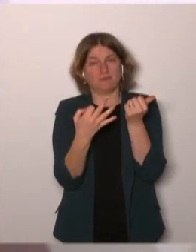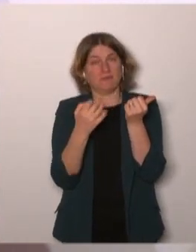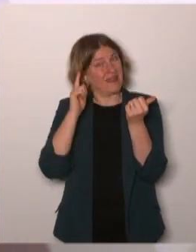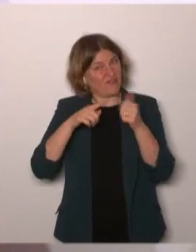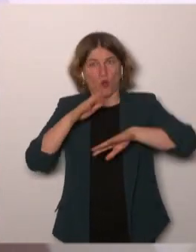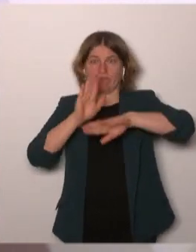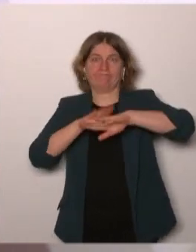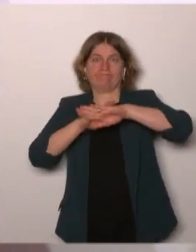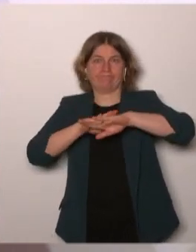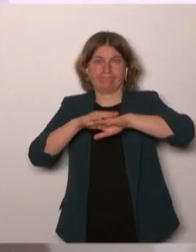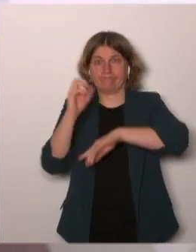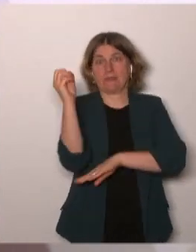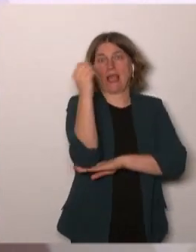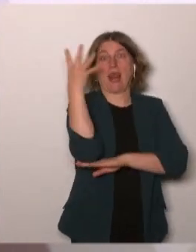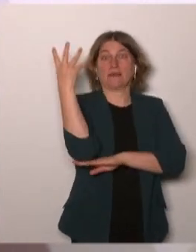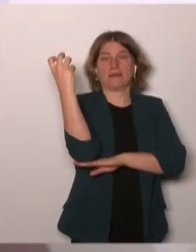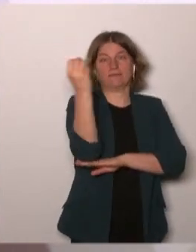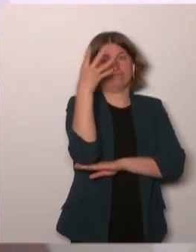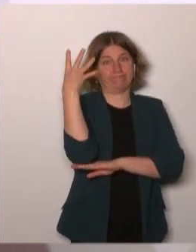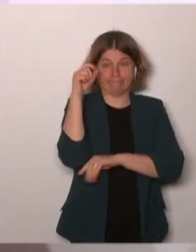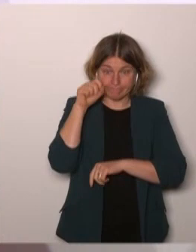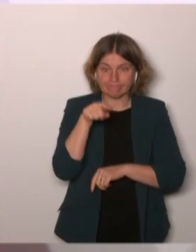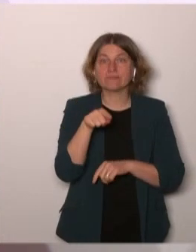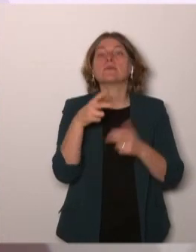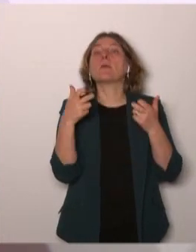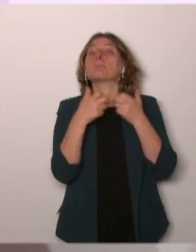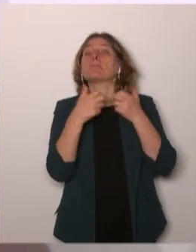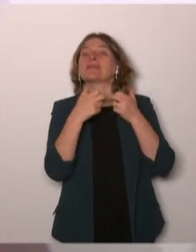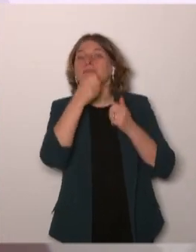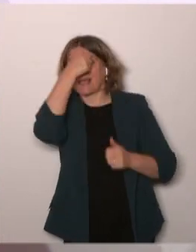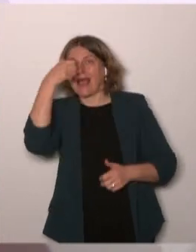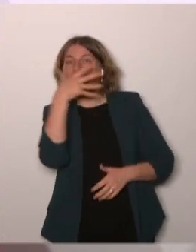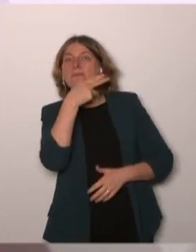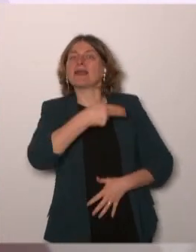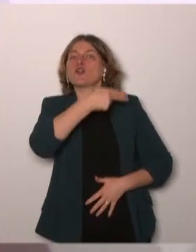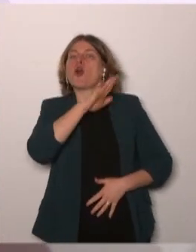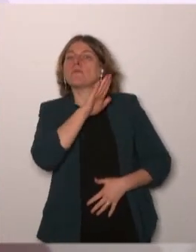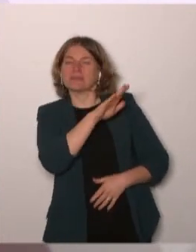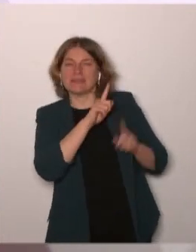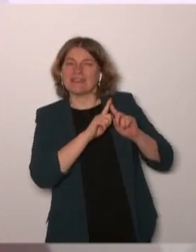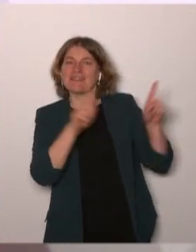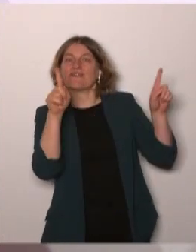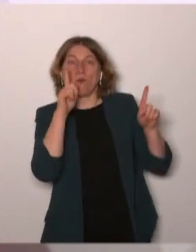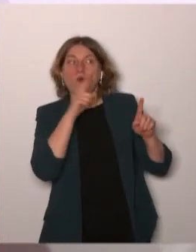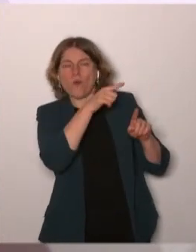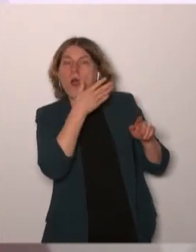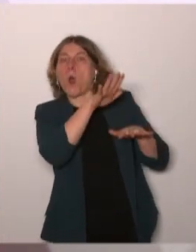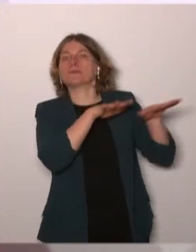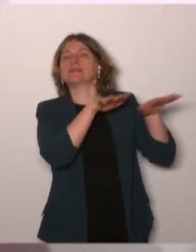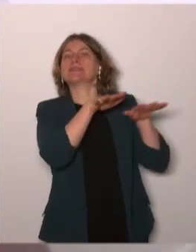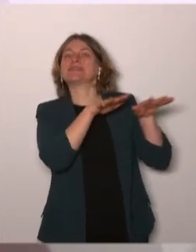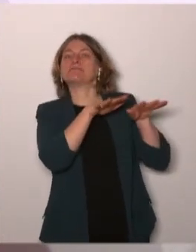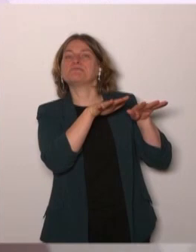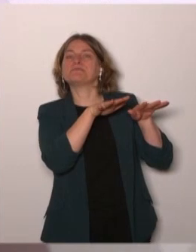in North America where they have other mechanisms and I think again these trials that come from the field